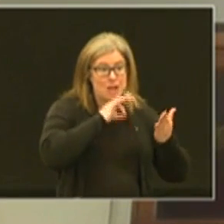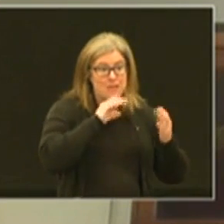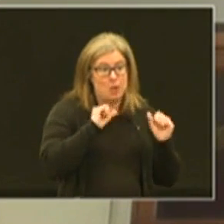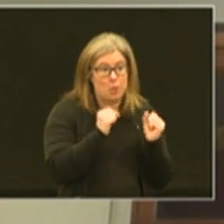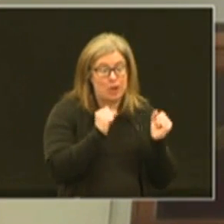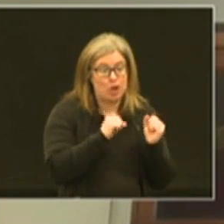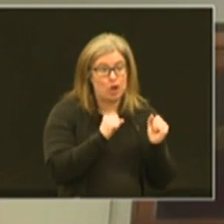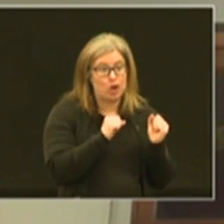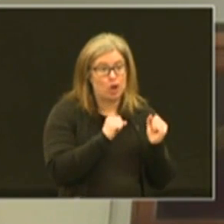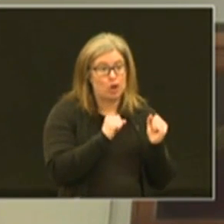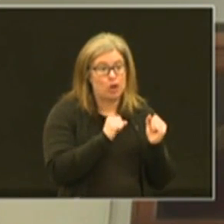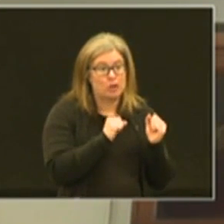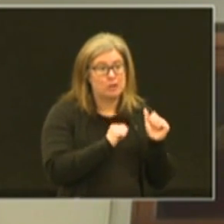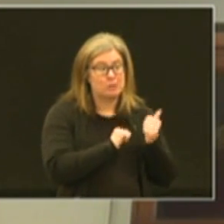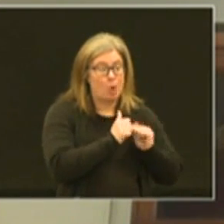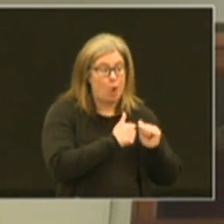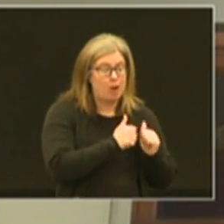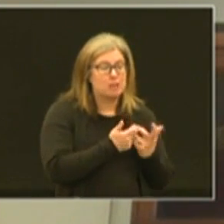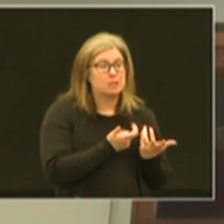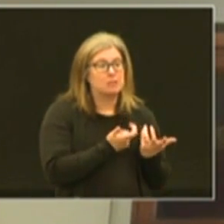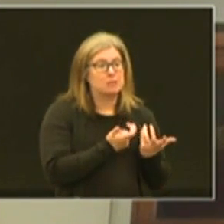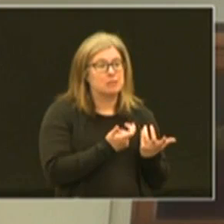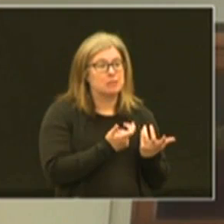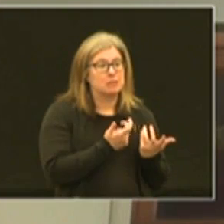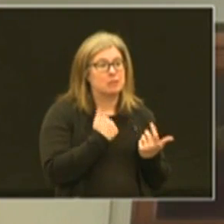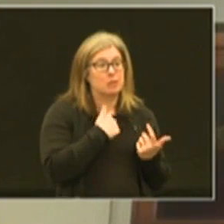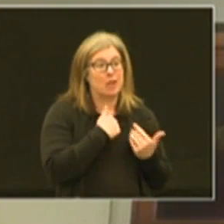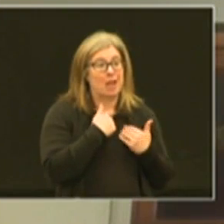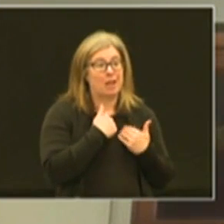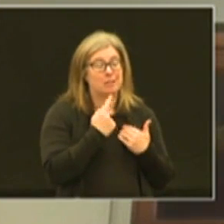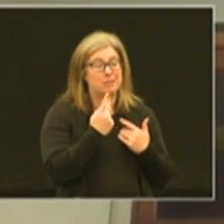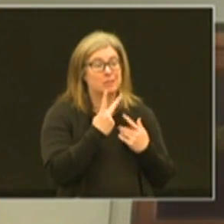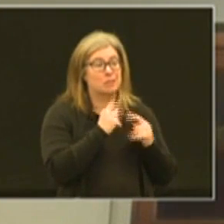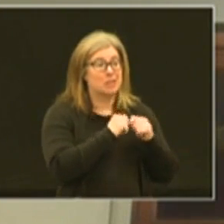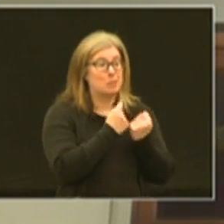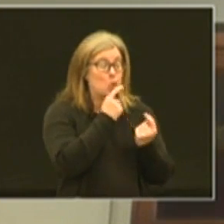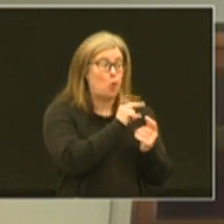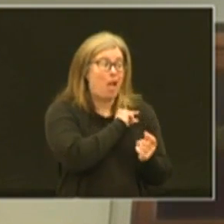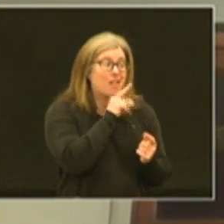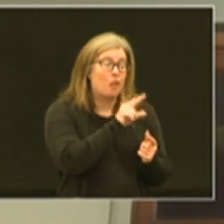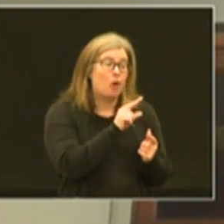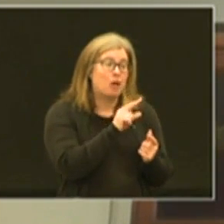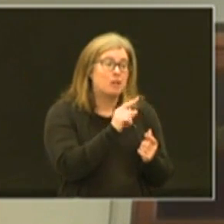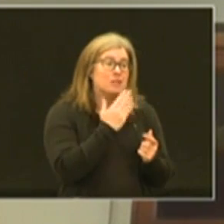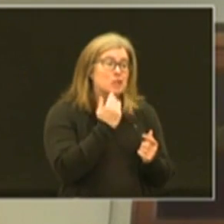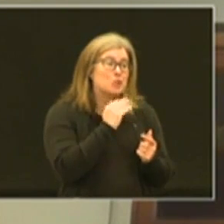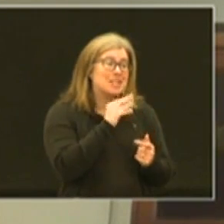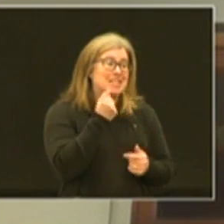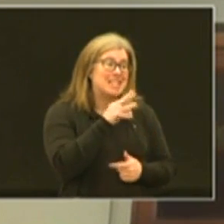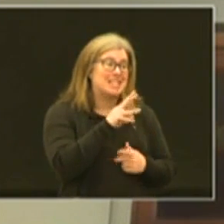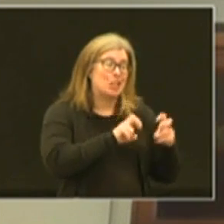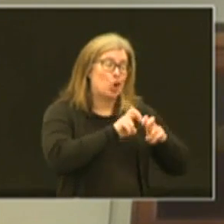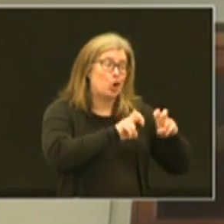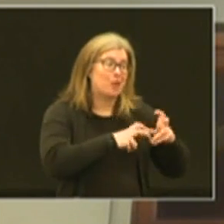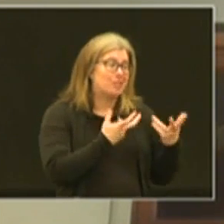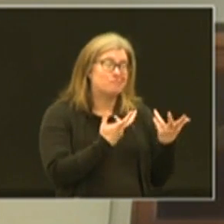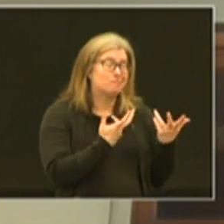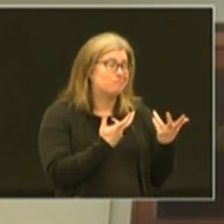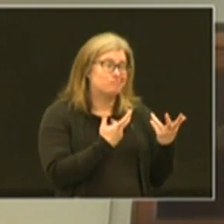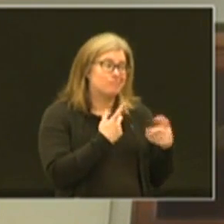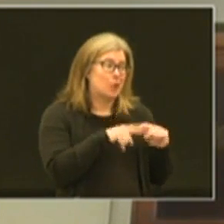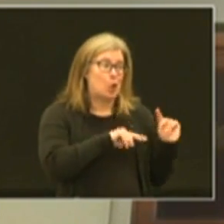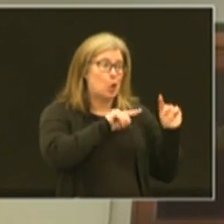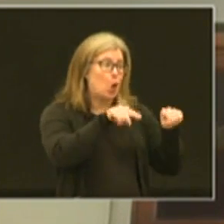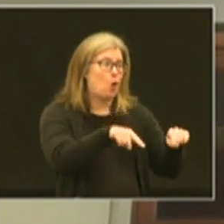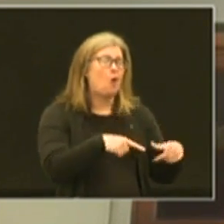the winter sports and so you know we had a couple of teams who qualified for the sweet 16 tournament who weren't able to